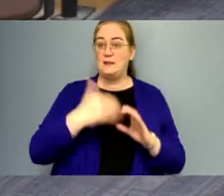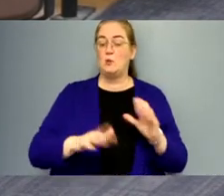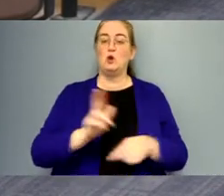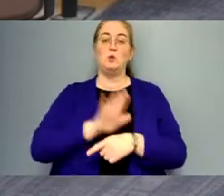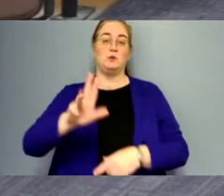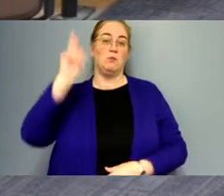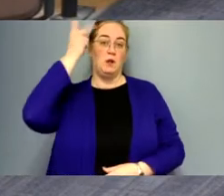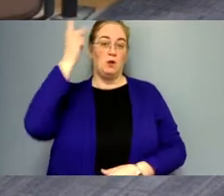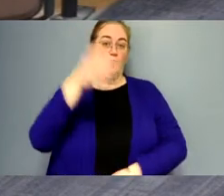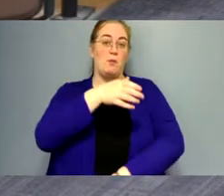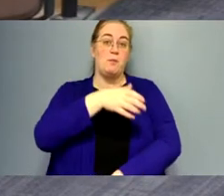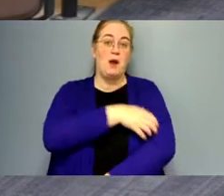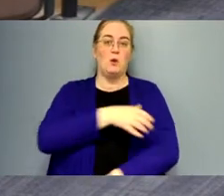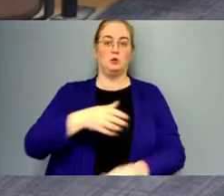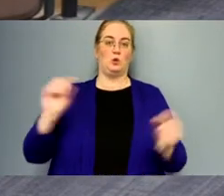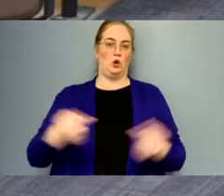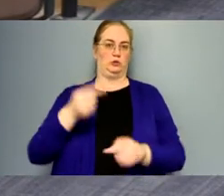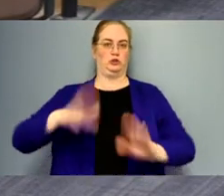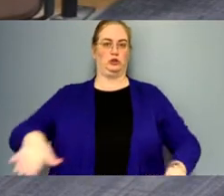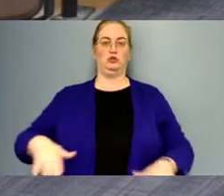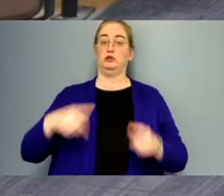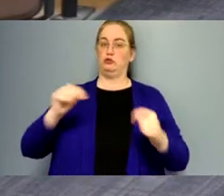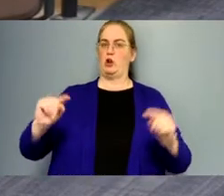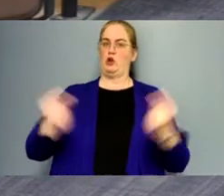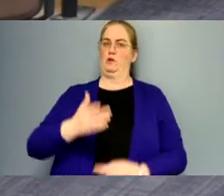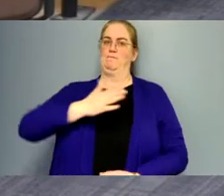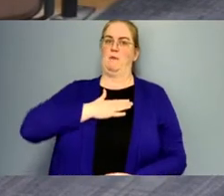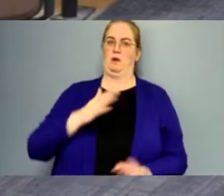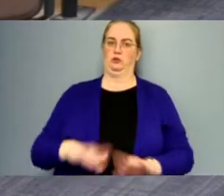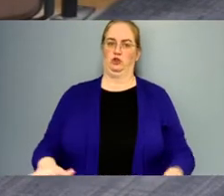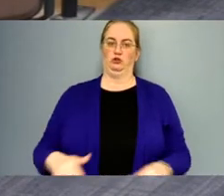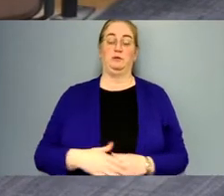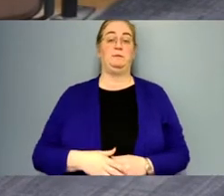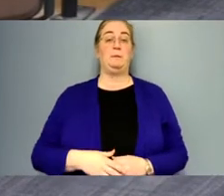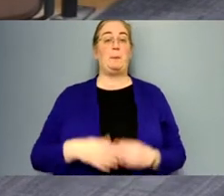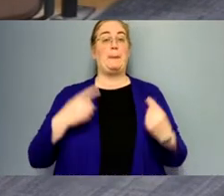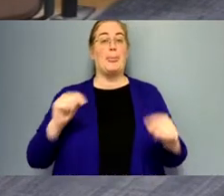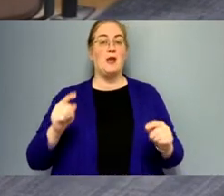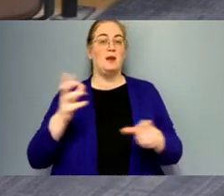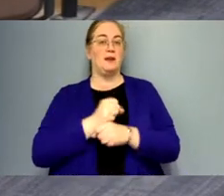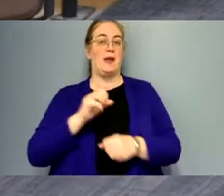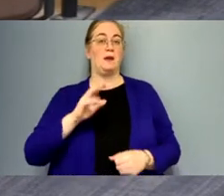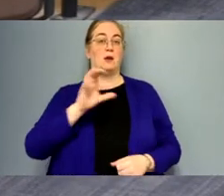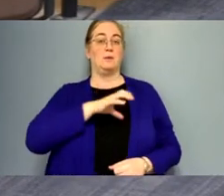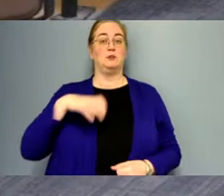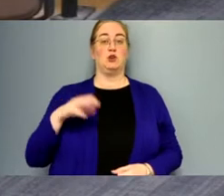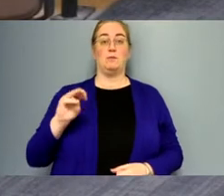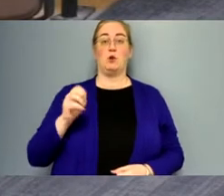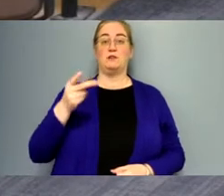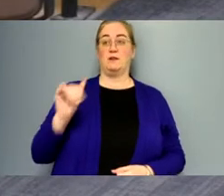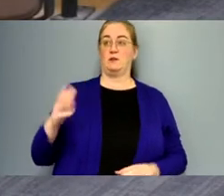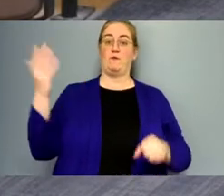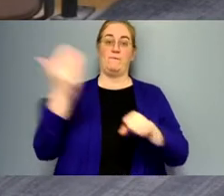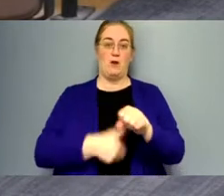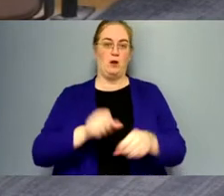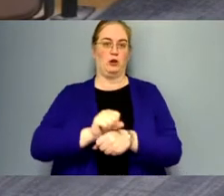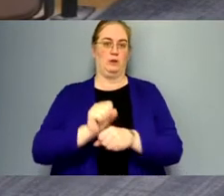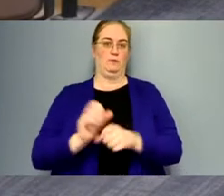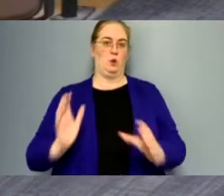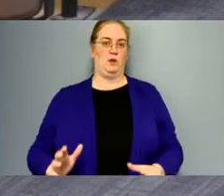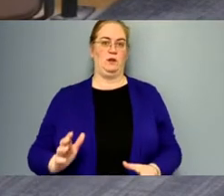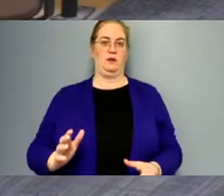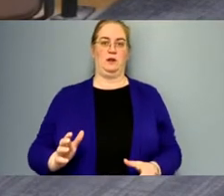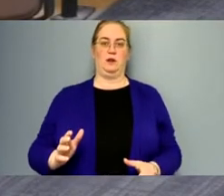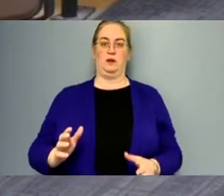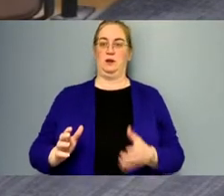political power to hurt children try to hurt my children and try to get Commissioner Marceglia to fire an employee for